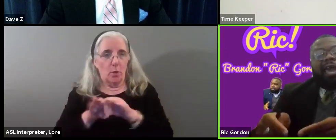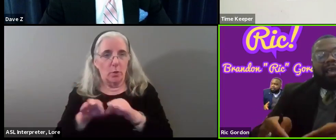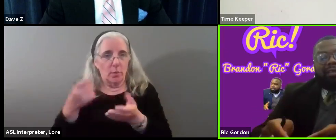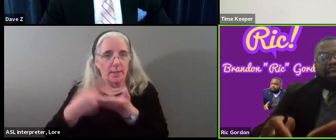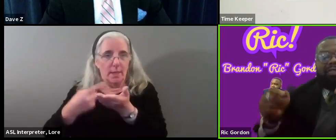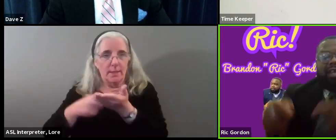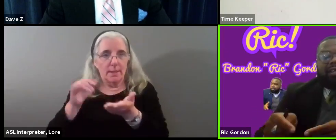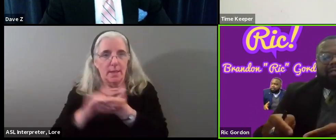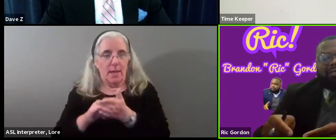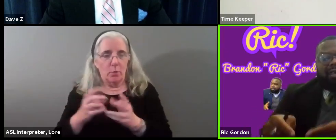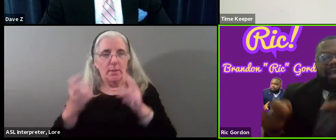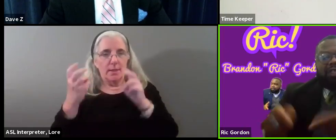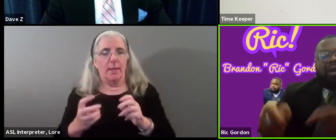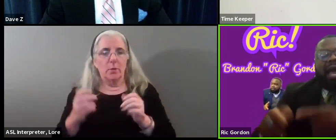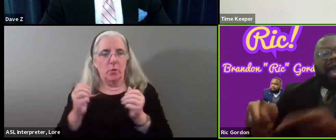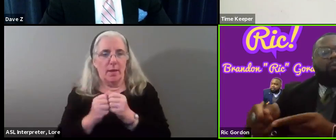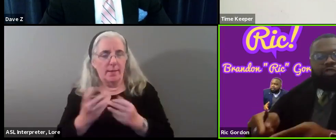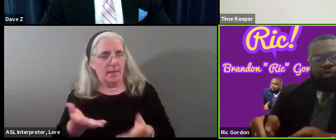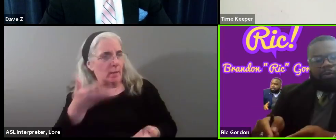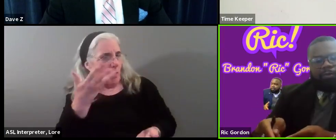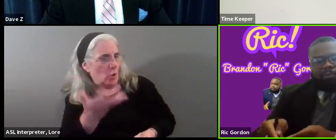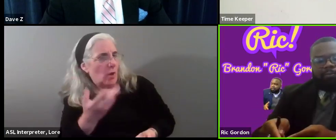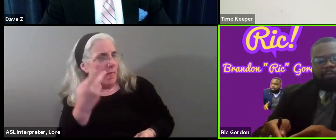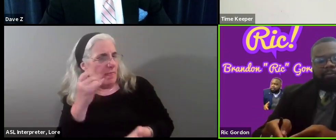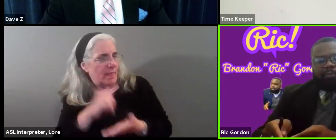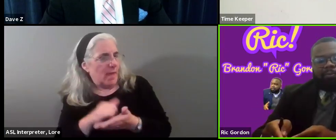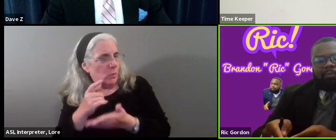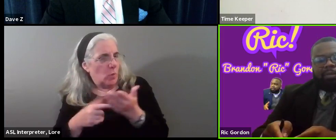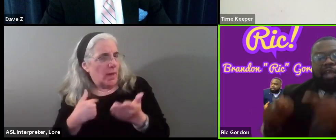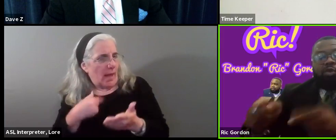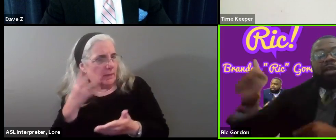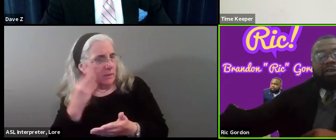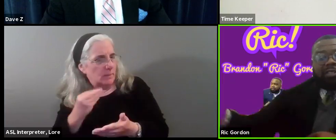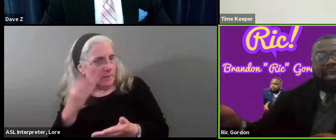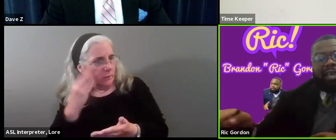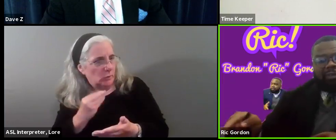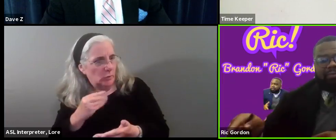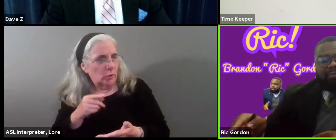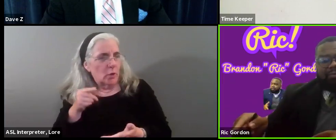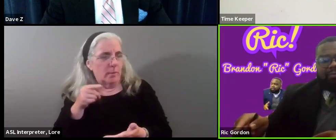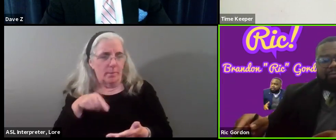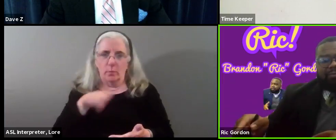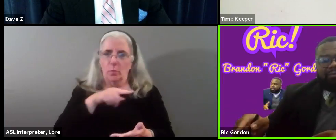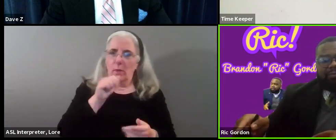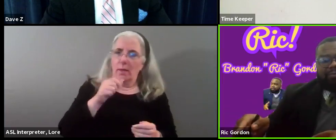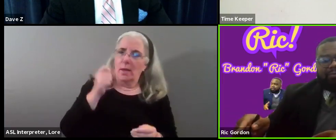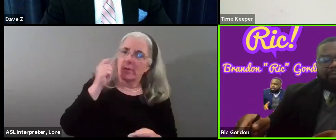To get in the room and say, hey, this is what I went through. And you can understand.